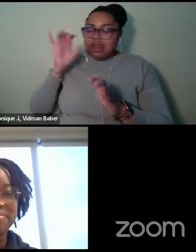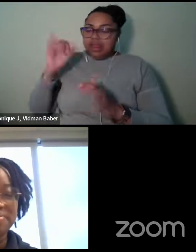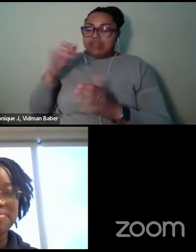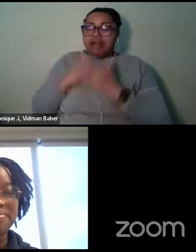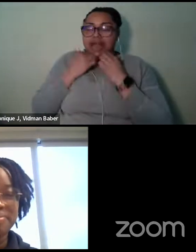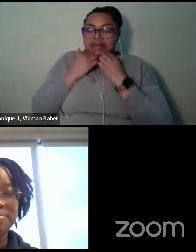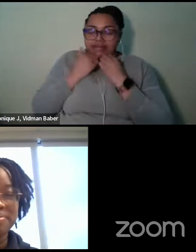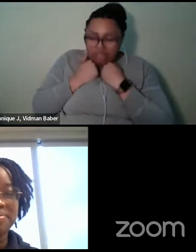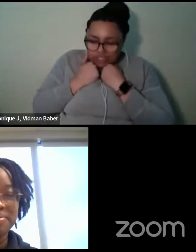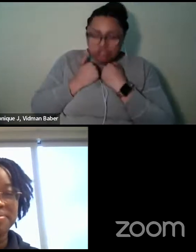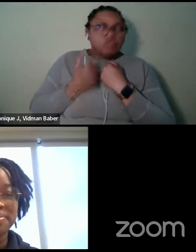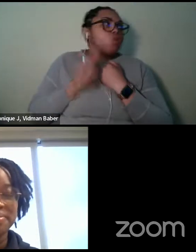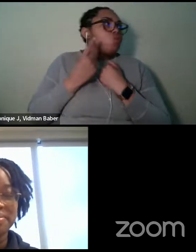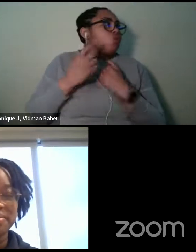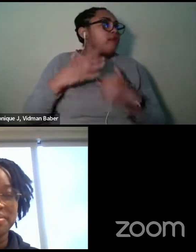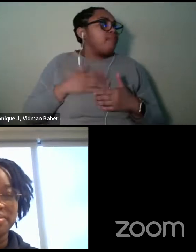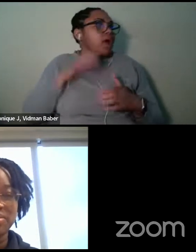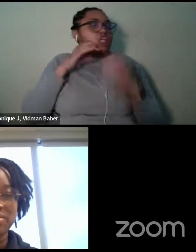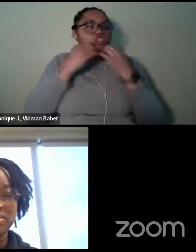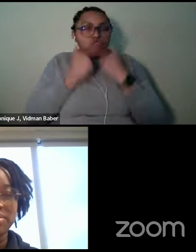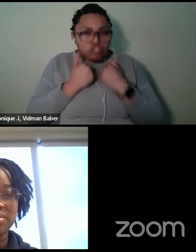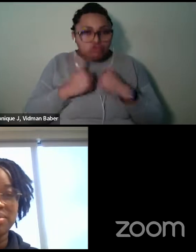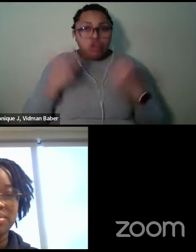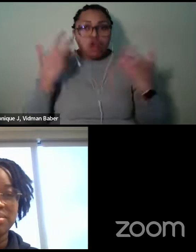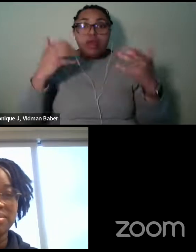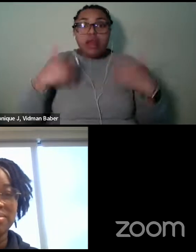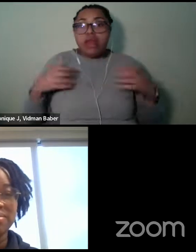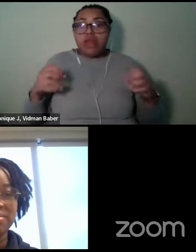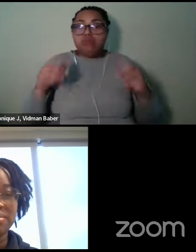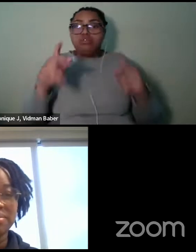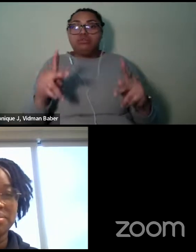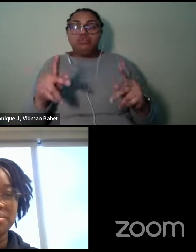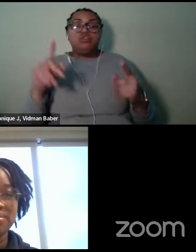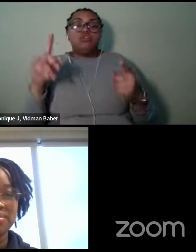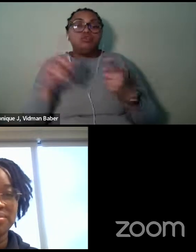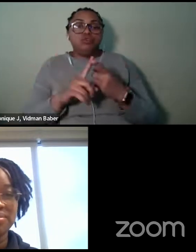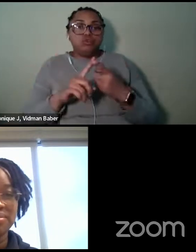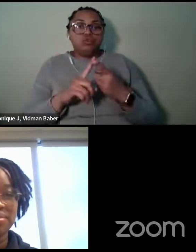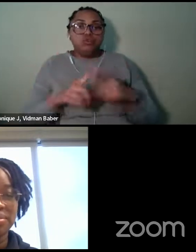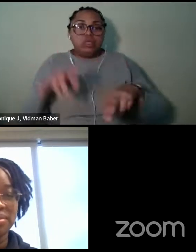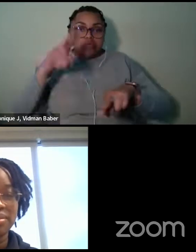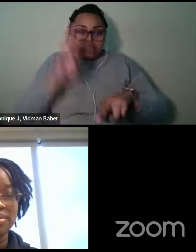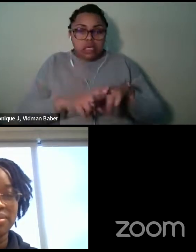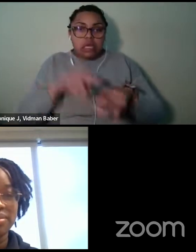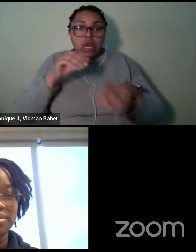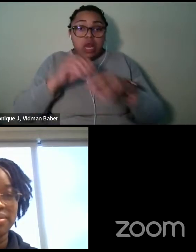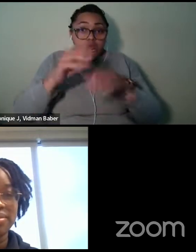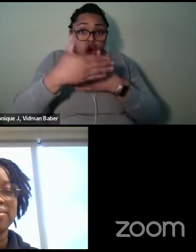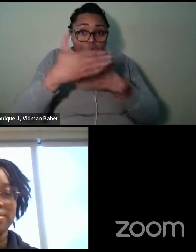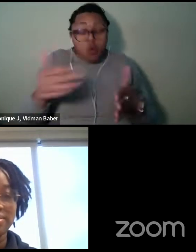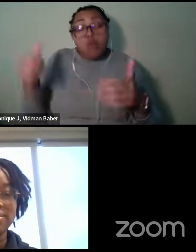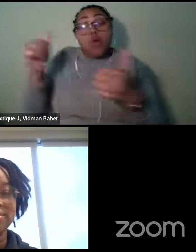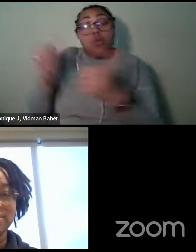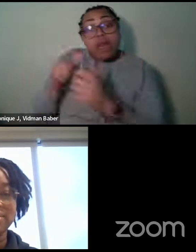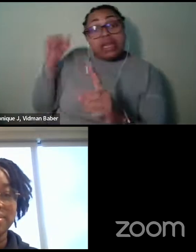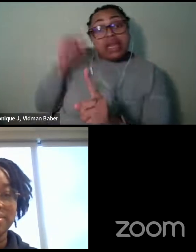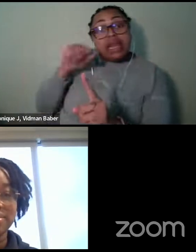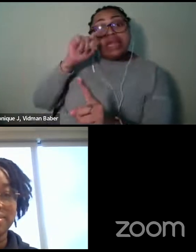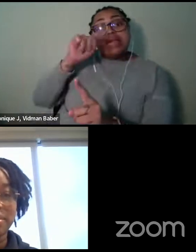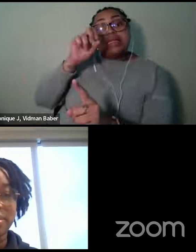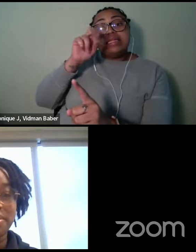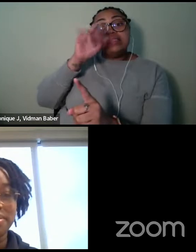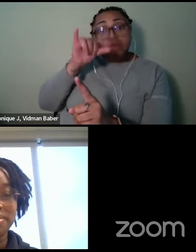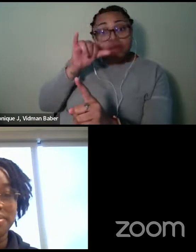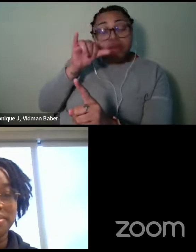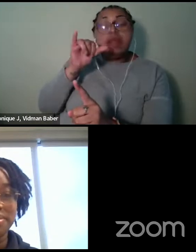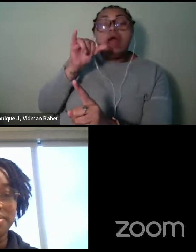One of, you know, one of my treasures. Um, I, I had an opportunity to, to actually sit in a room with Tony Morrison. I did not take it